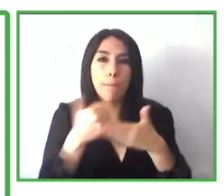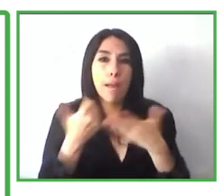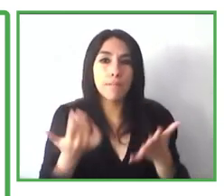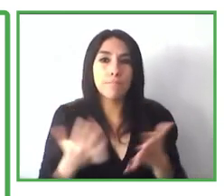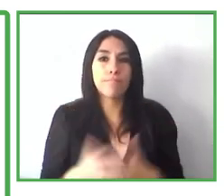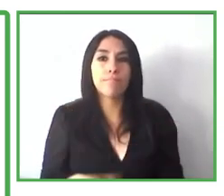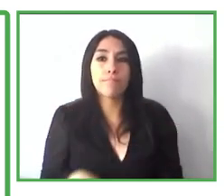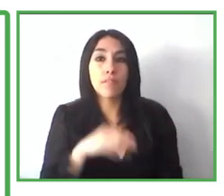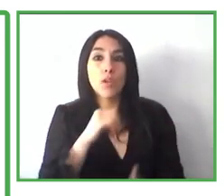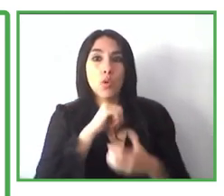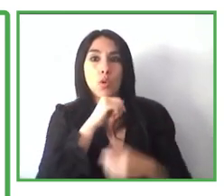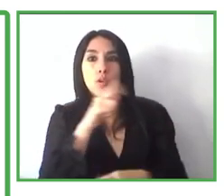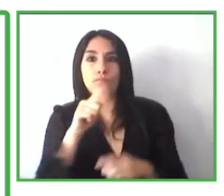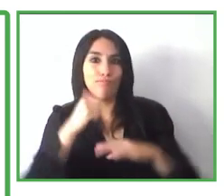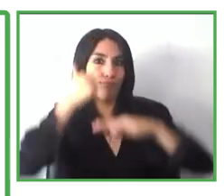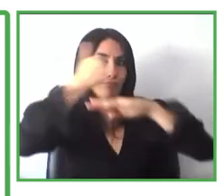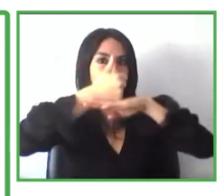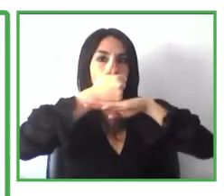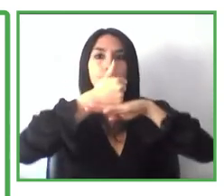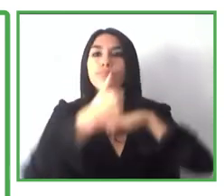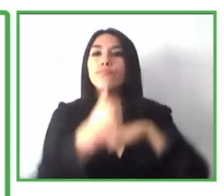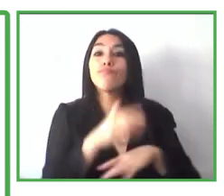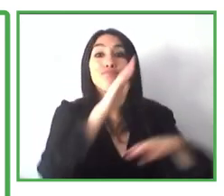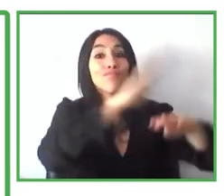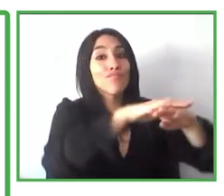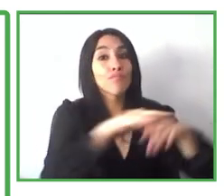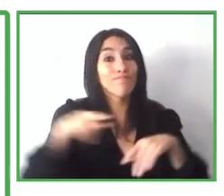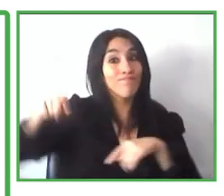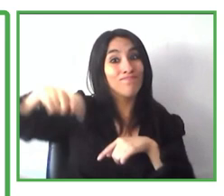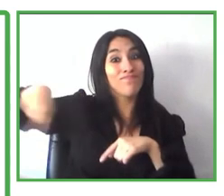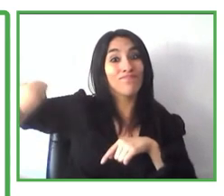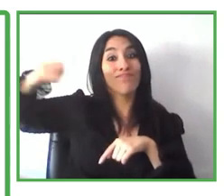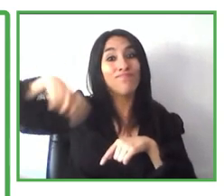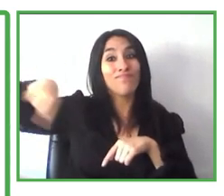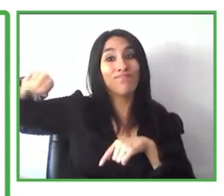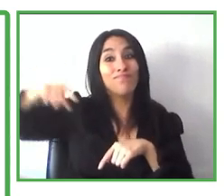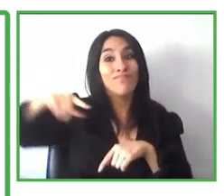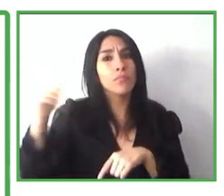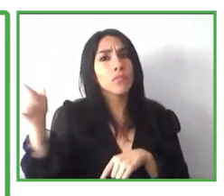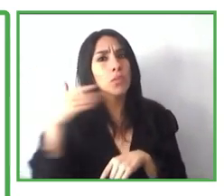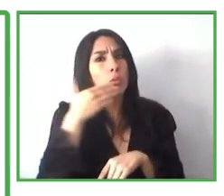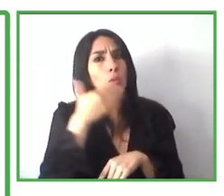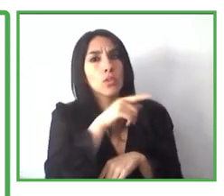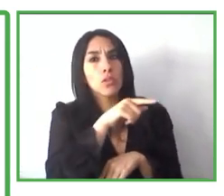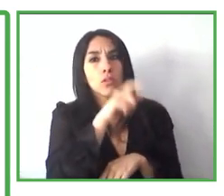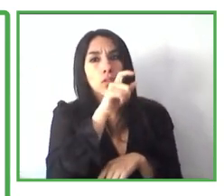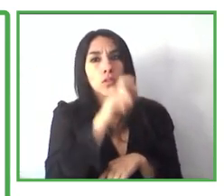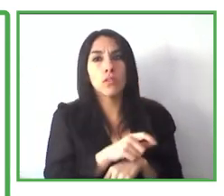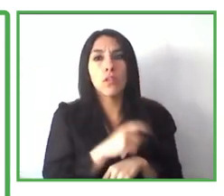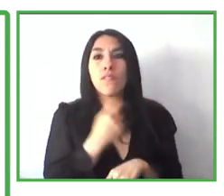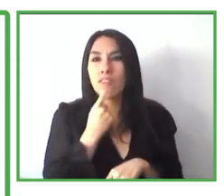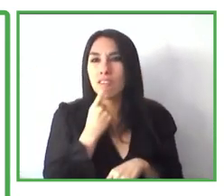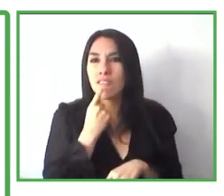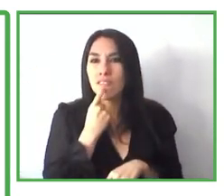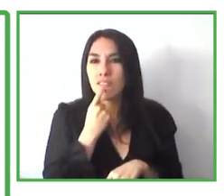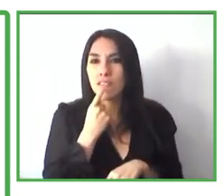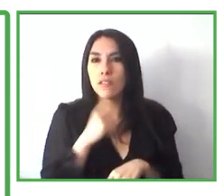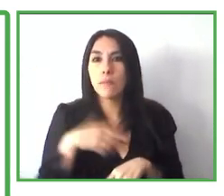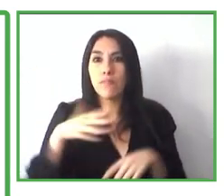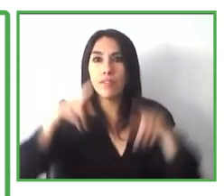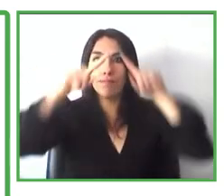regarding the benefits for the employers. Because in Finland, have a system by which the government may help you cover